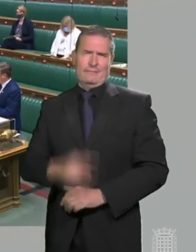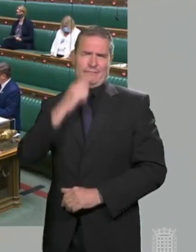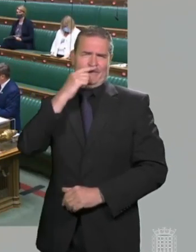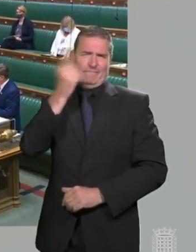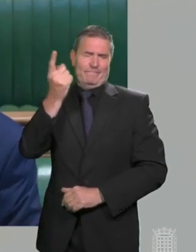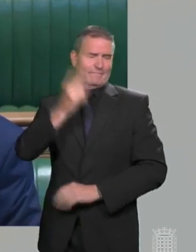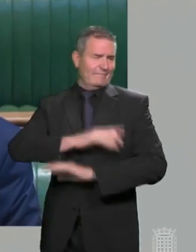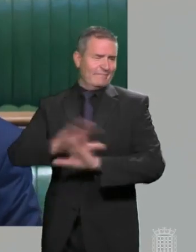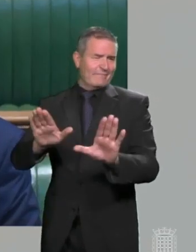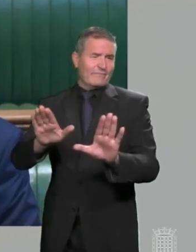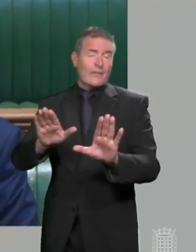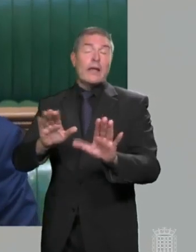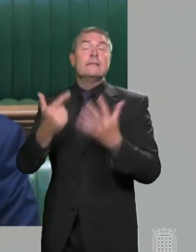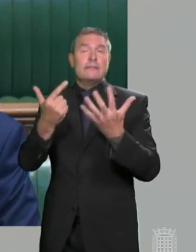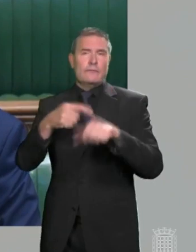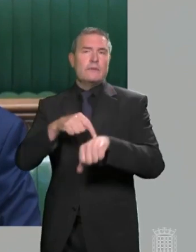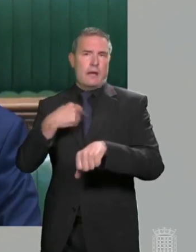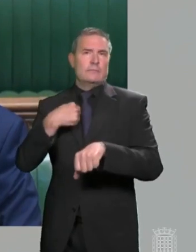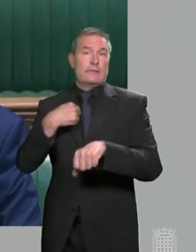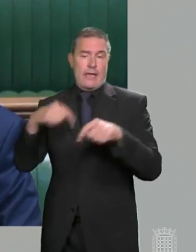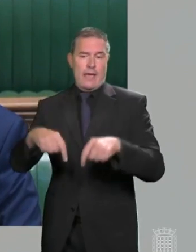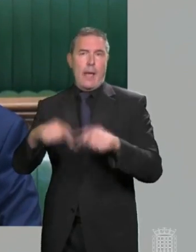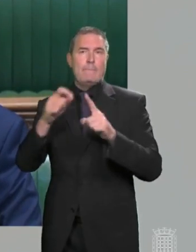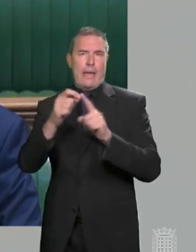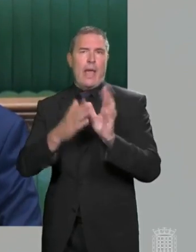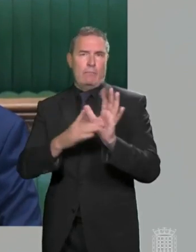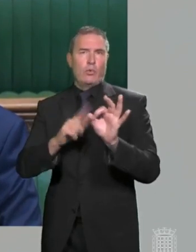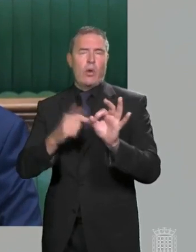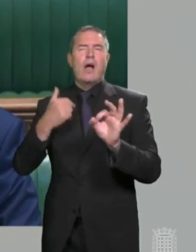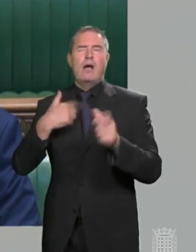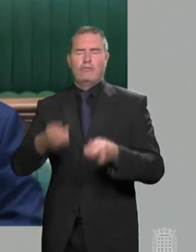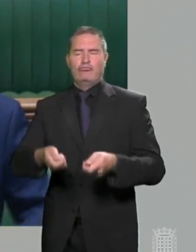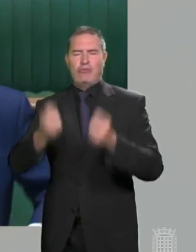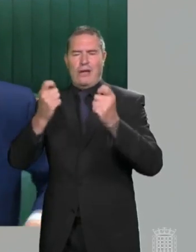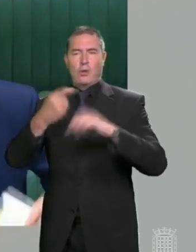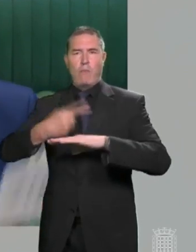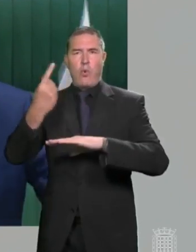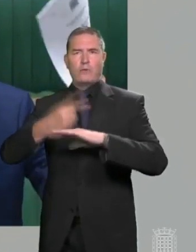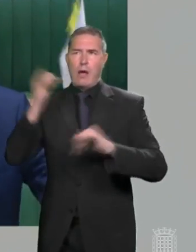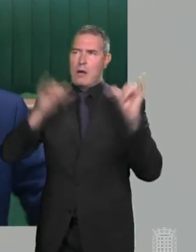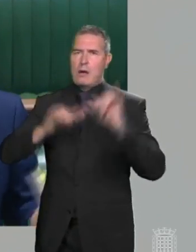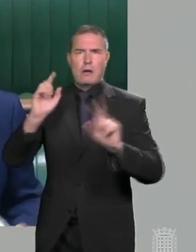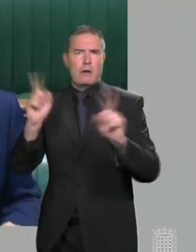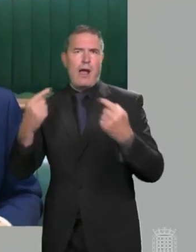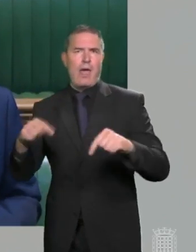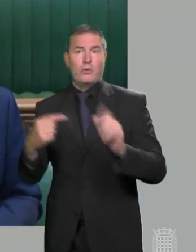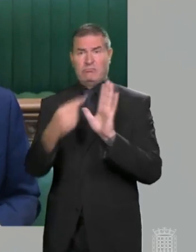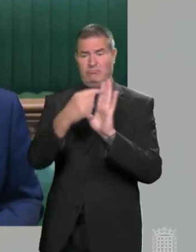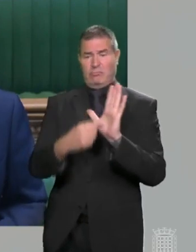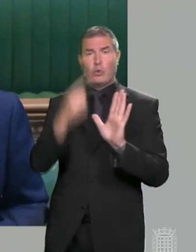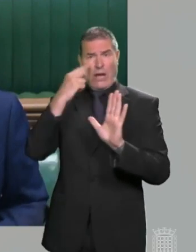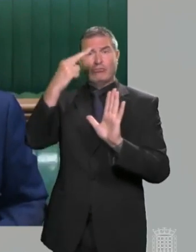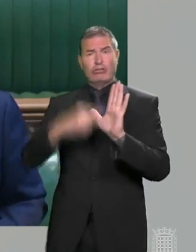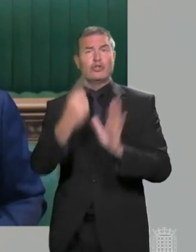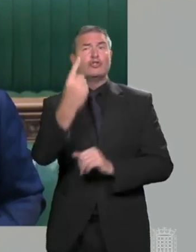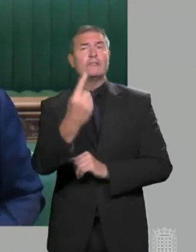I have, on seven occasions, at PMQs, raised the question of the borders with the Prime Minister. They're all marked up in the transcript. They're all